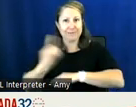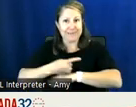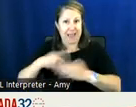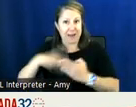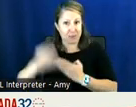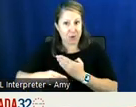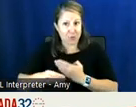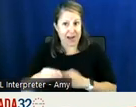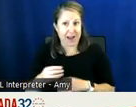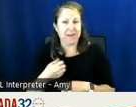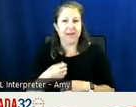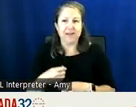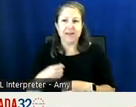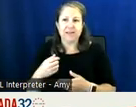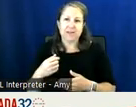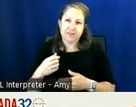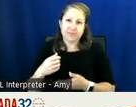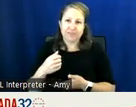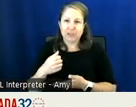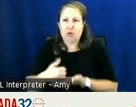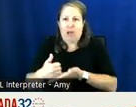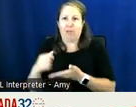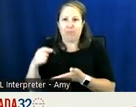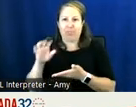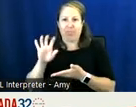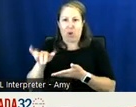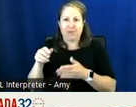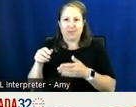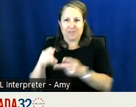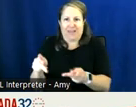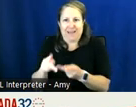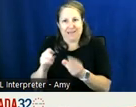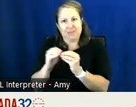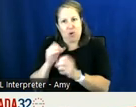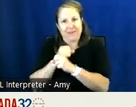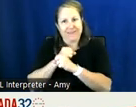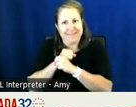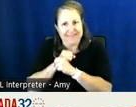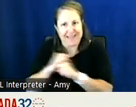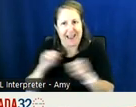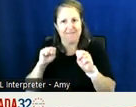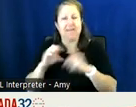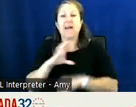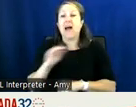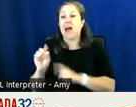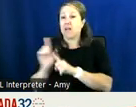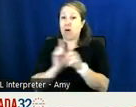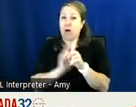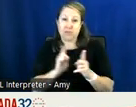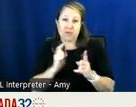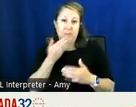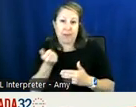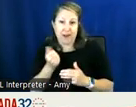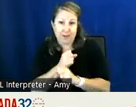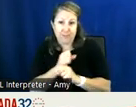make the facilities uh safer in light of the covet 19 pandemic and then hopefully better prepared should anything um